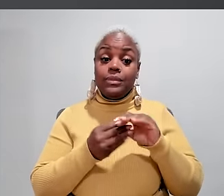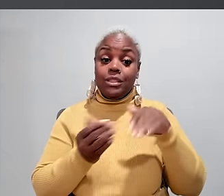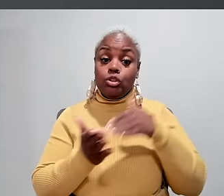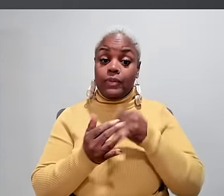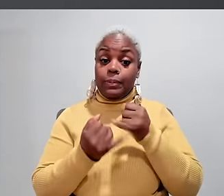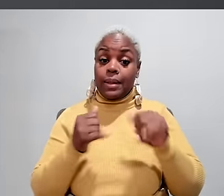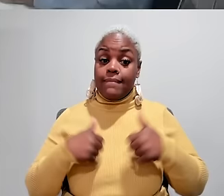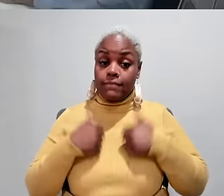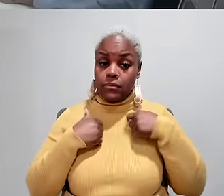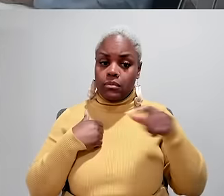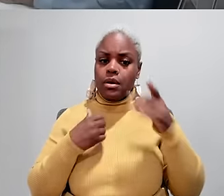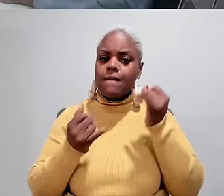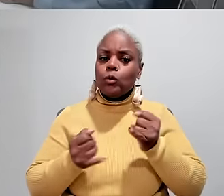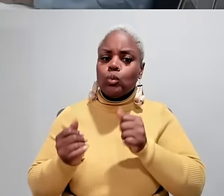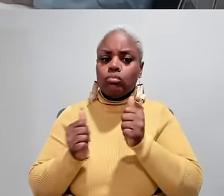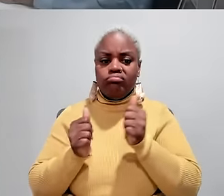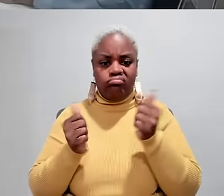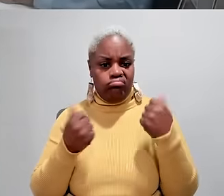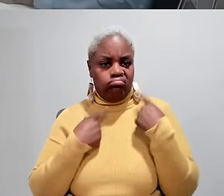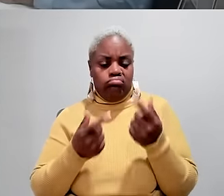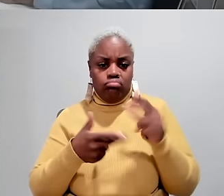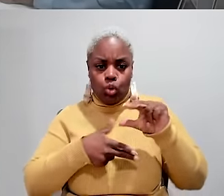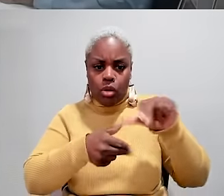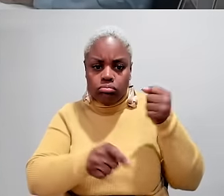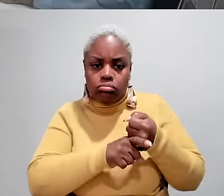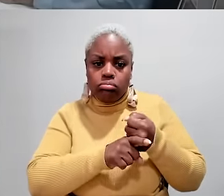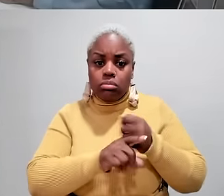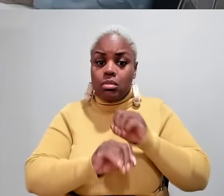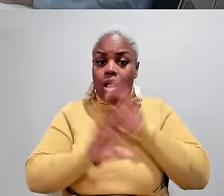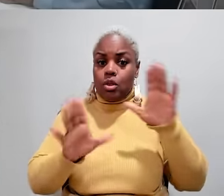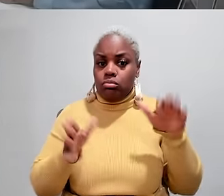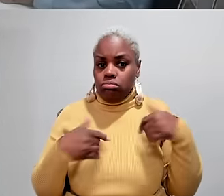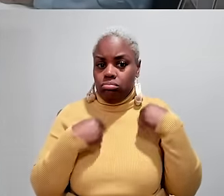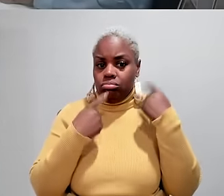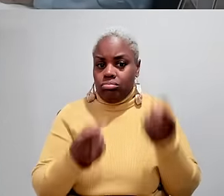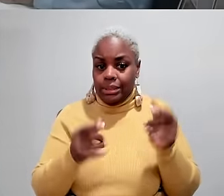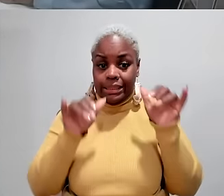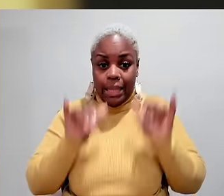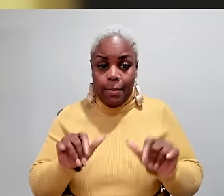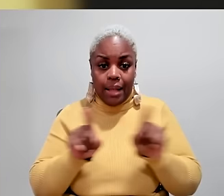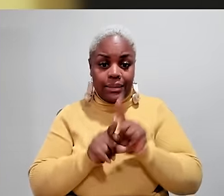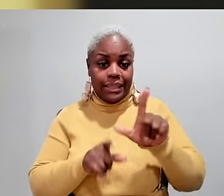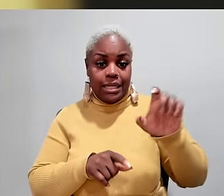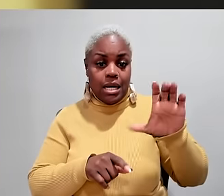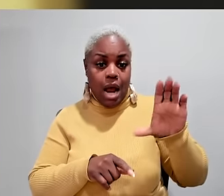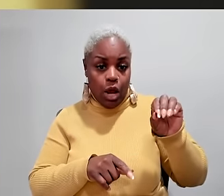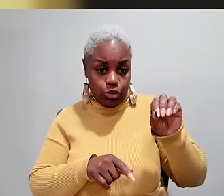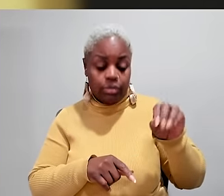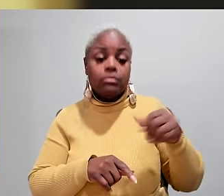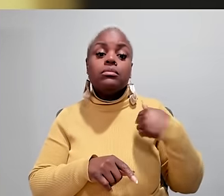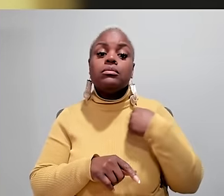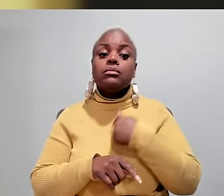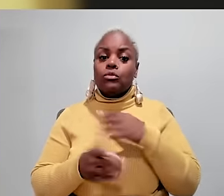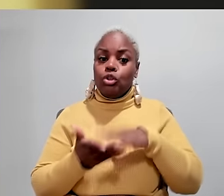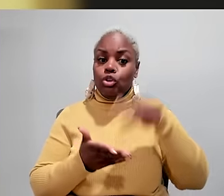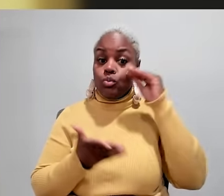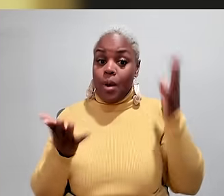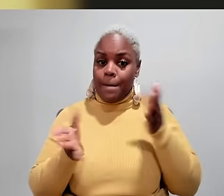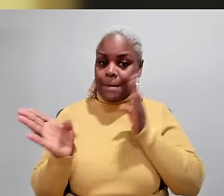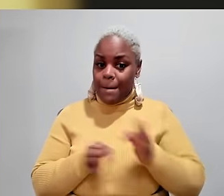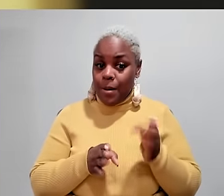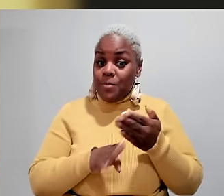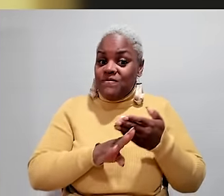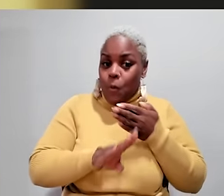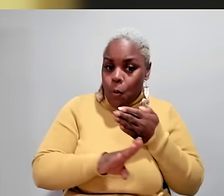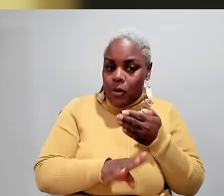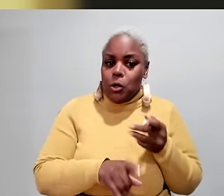listening to the stories of individuals that had gone through the hurricane, nothing is ever going to be the same here in Lee